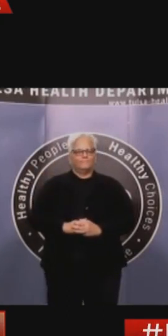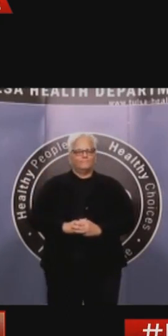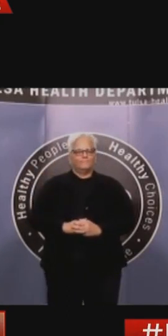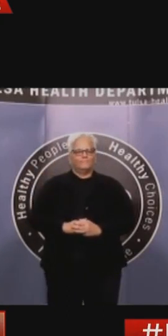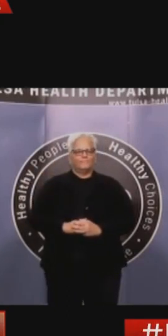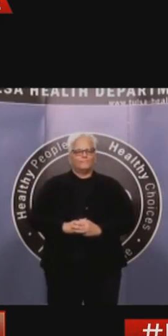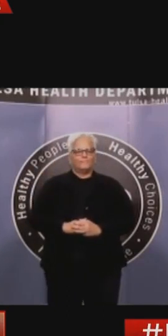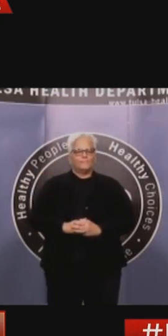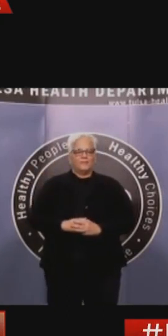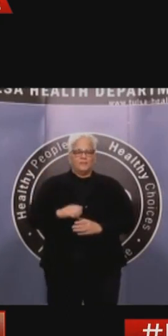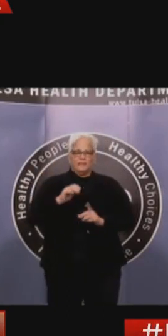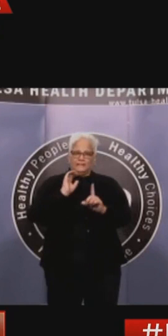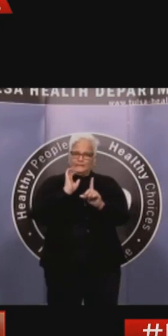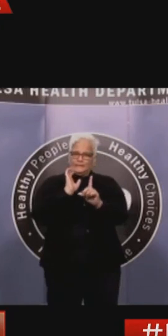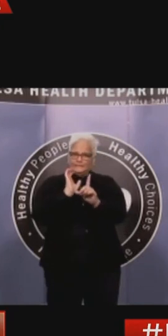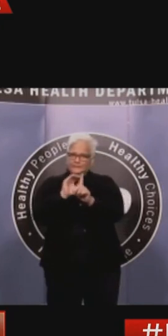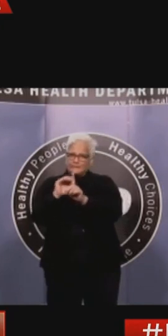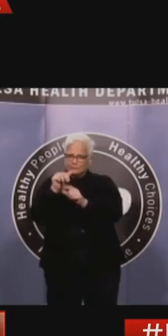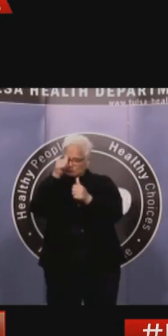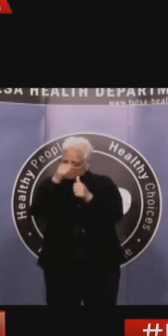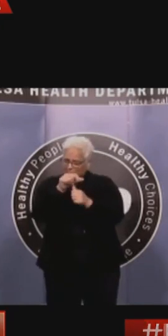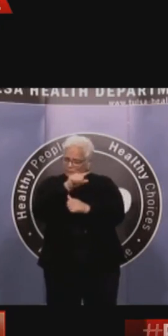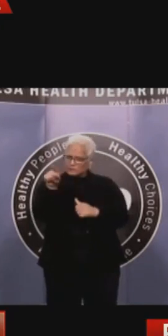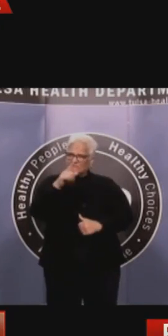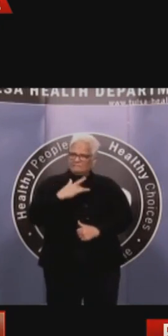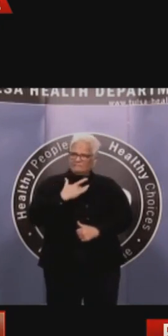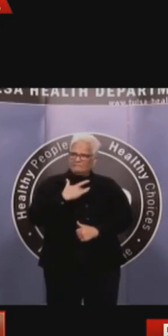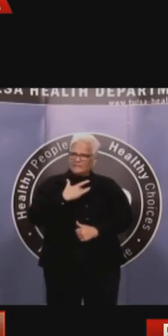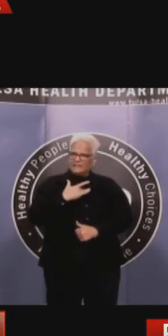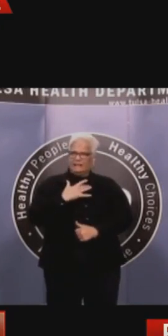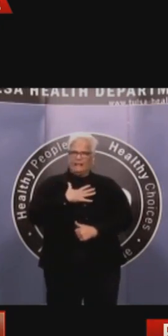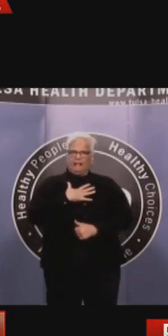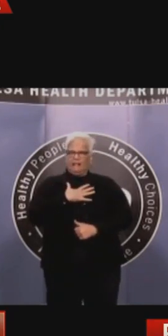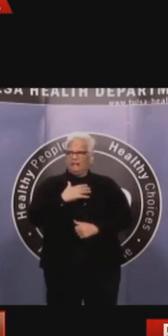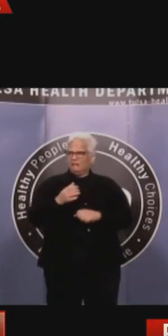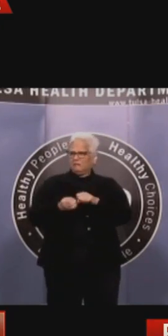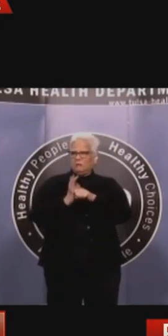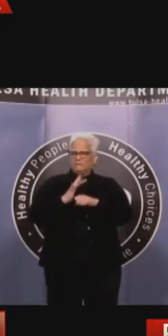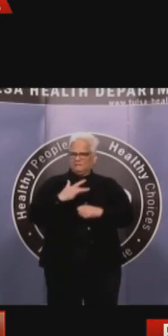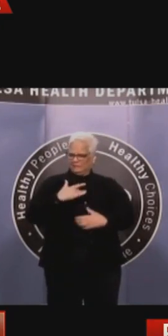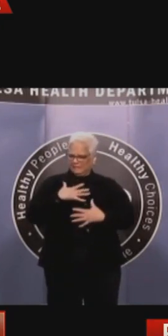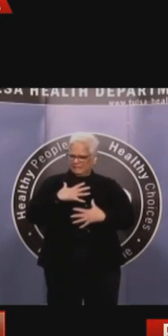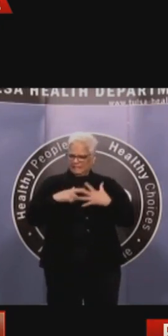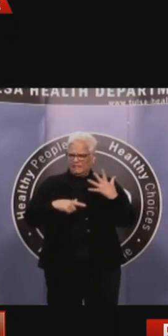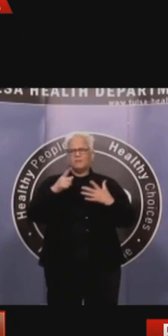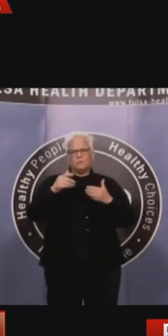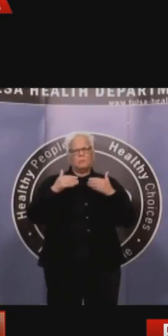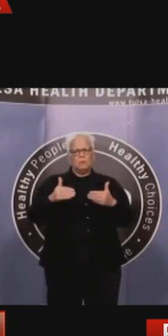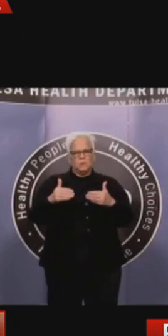coronavirus, call this number. It's 582-9355. Again, it's 918